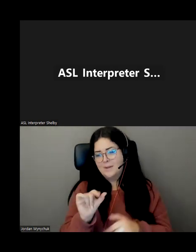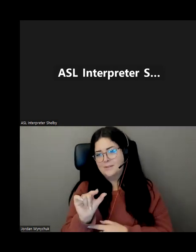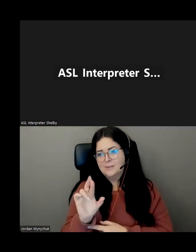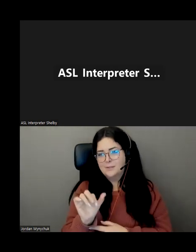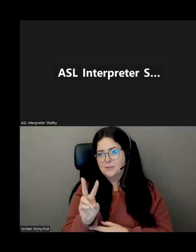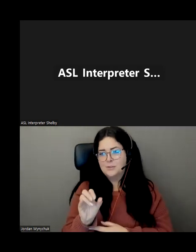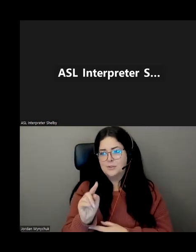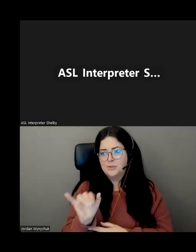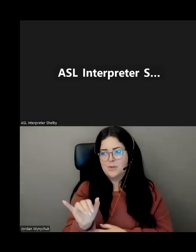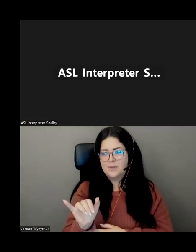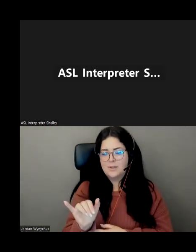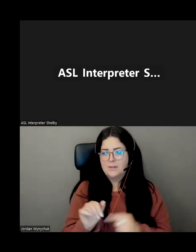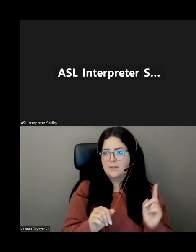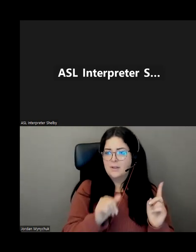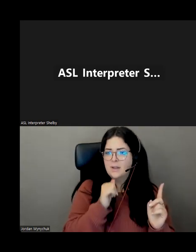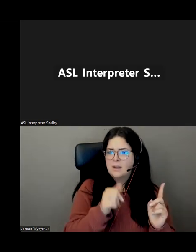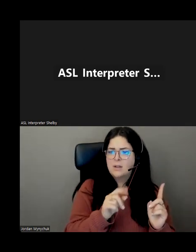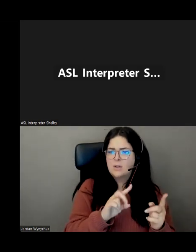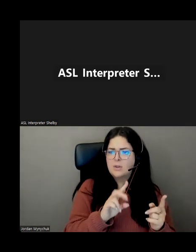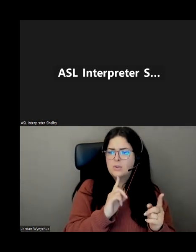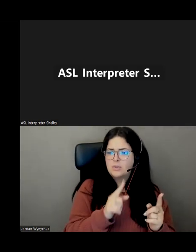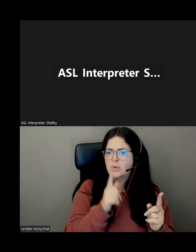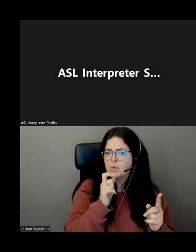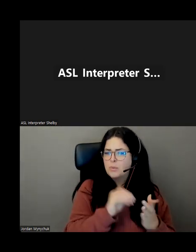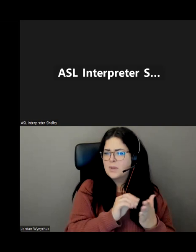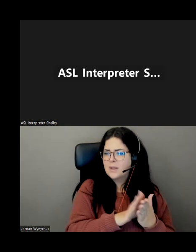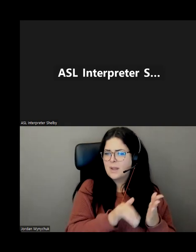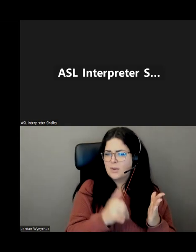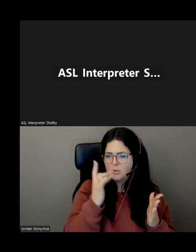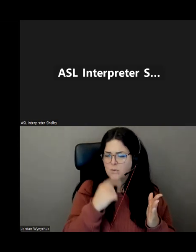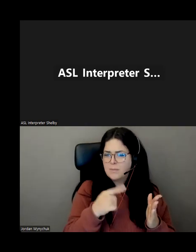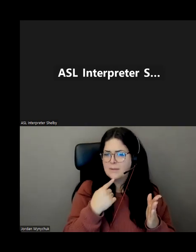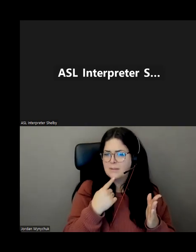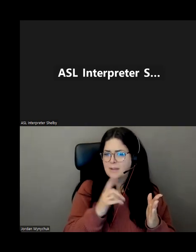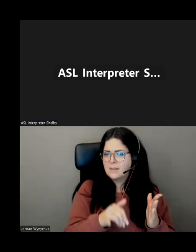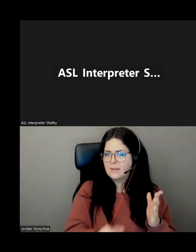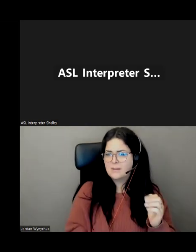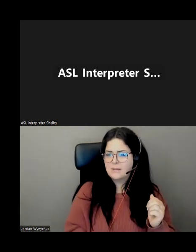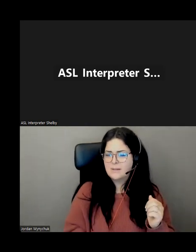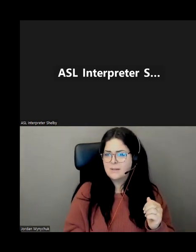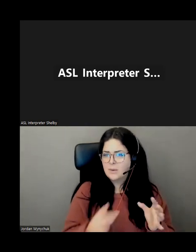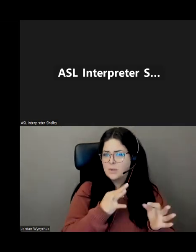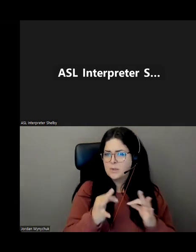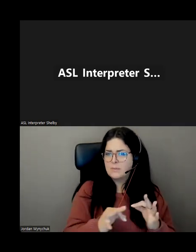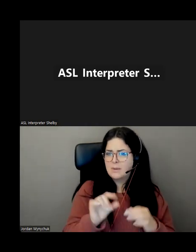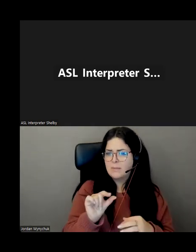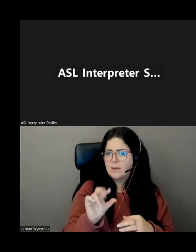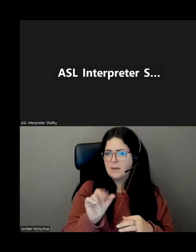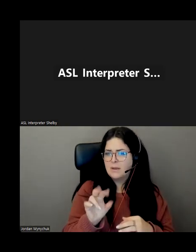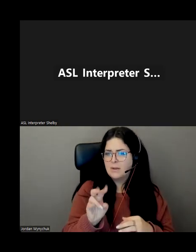i'm not quite sure is anybody whoever wrote that do you want to come out off mute and just explain what you mean by that please